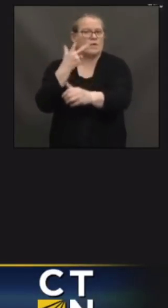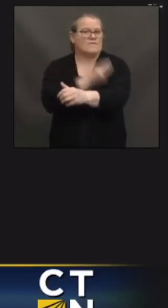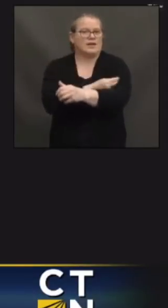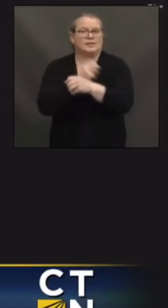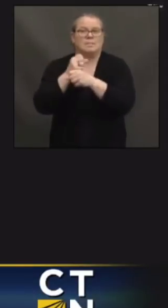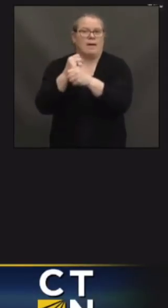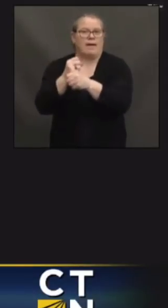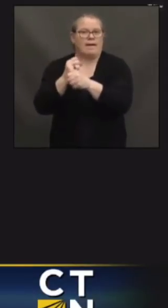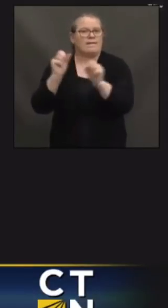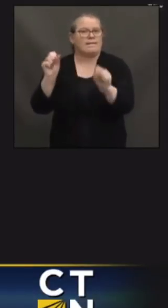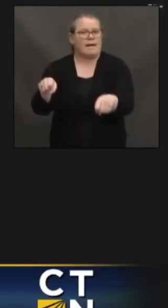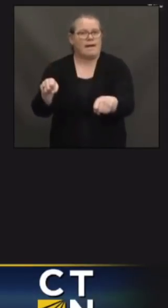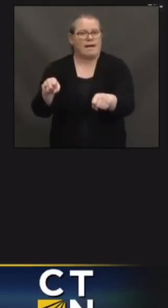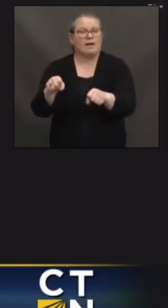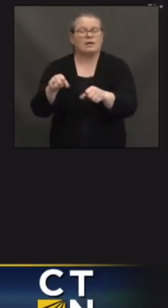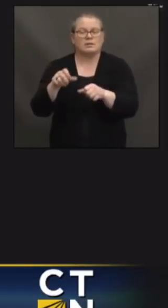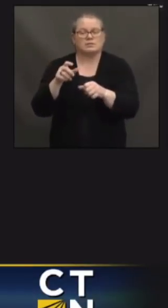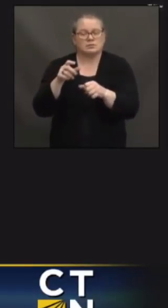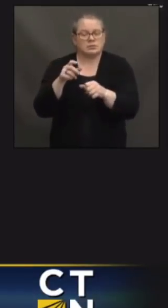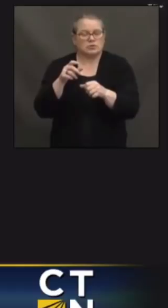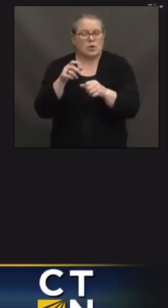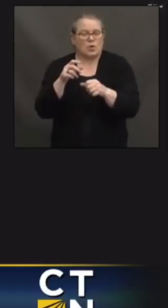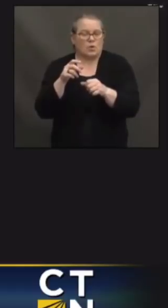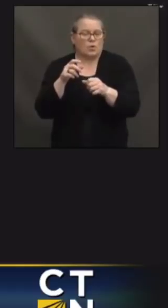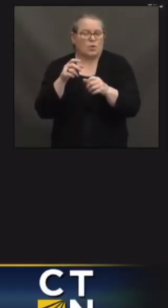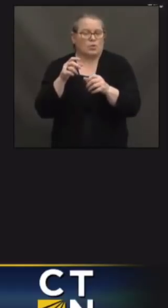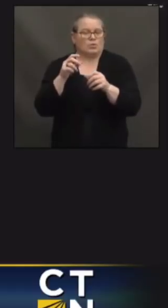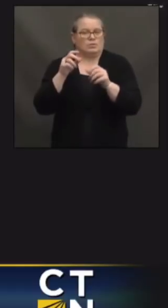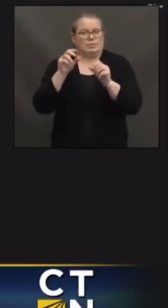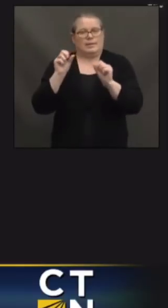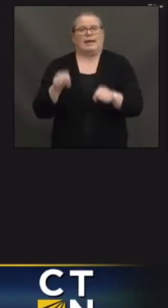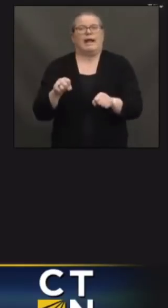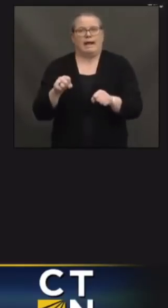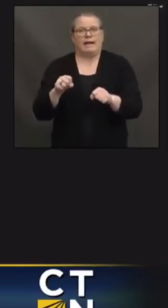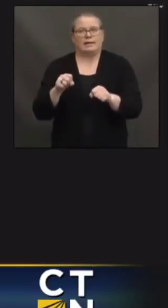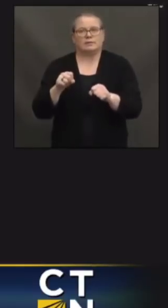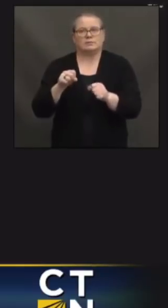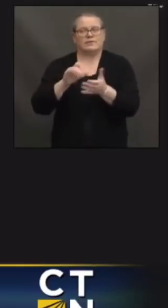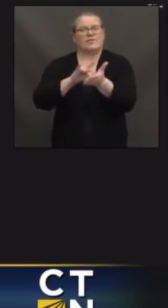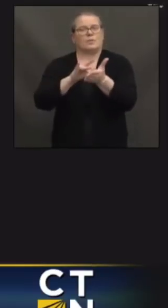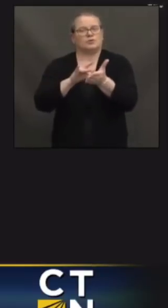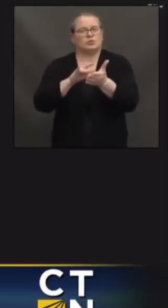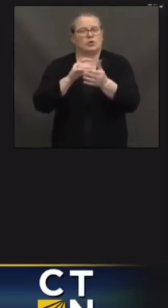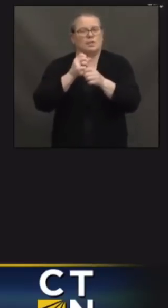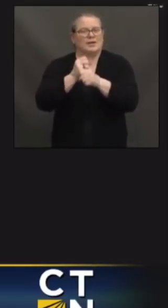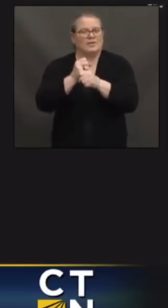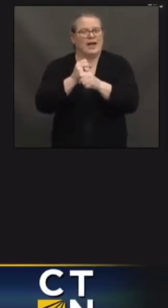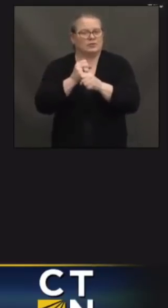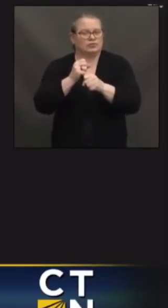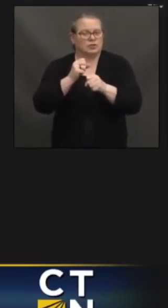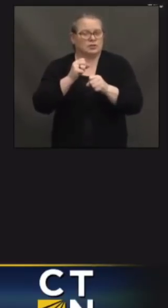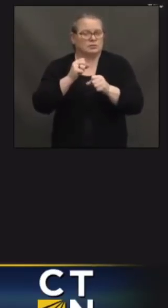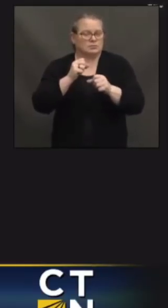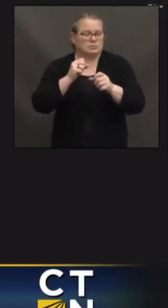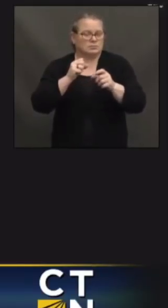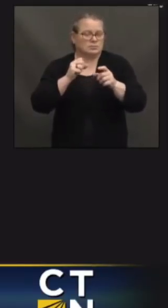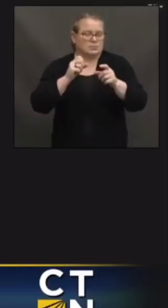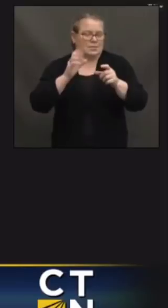on parts and components from the pharmaceutical manufacturing supply chain. The DPA is going to sort of give